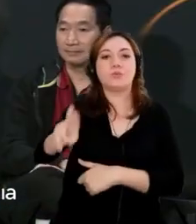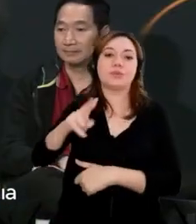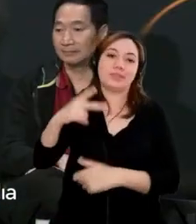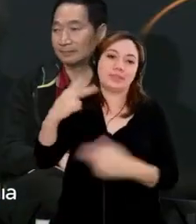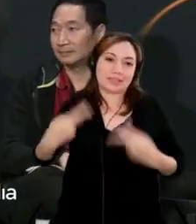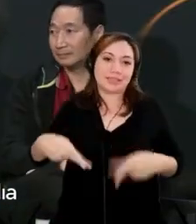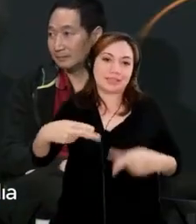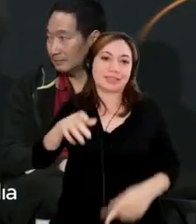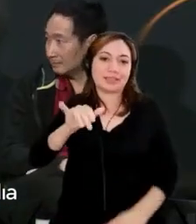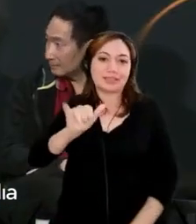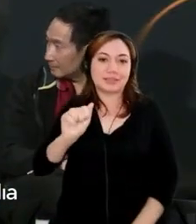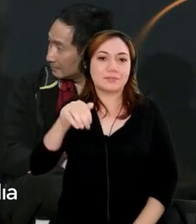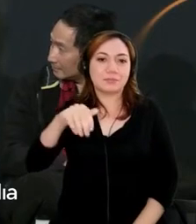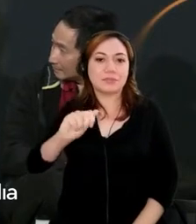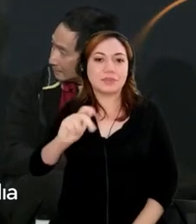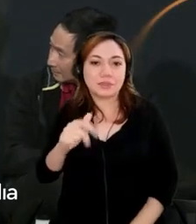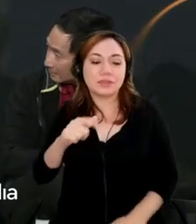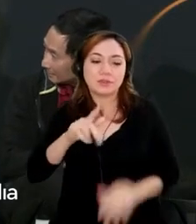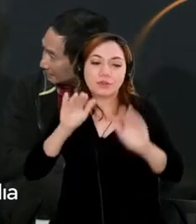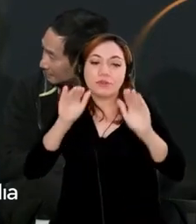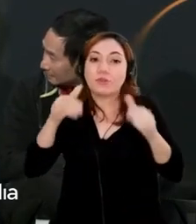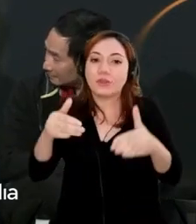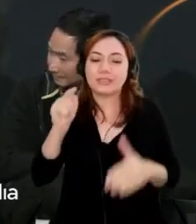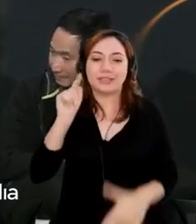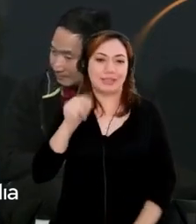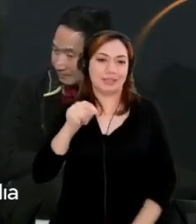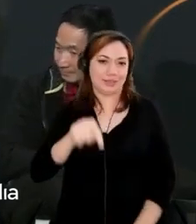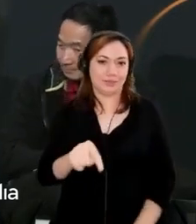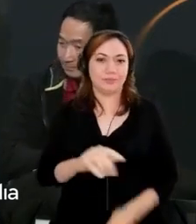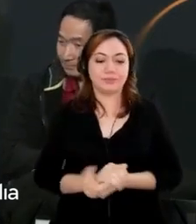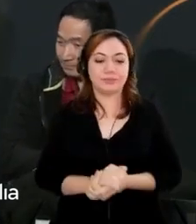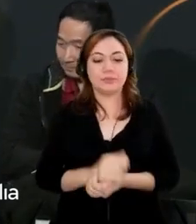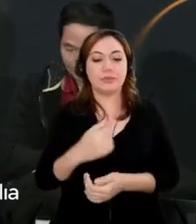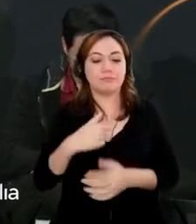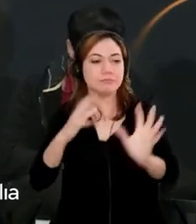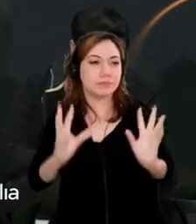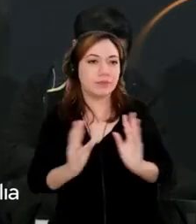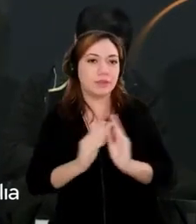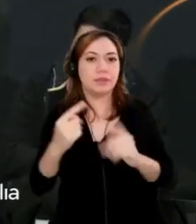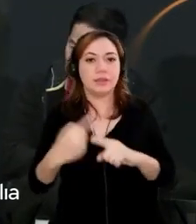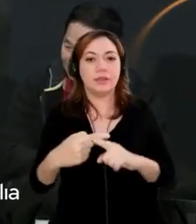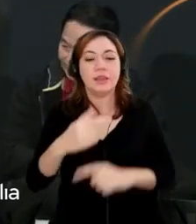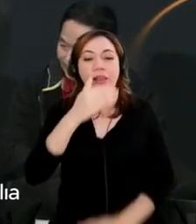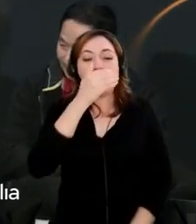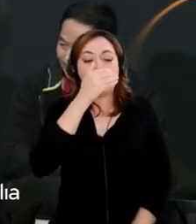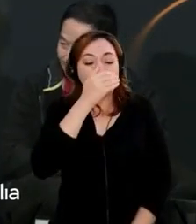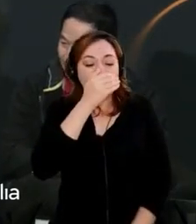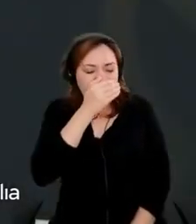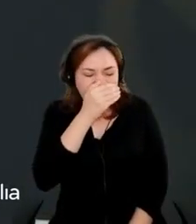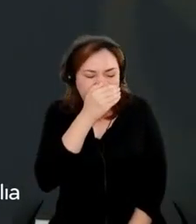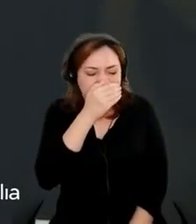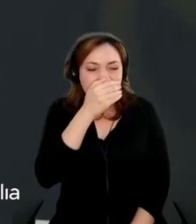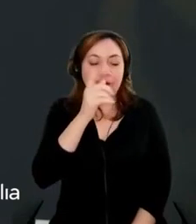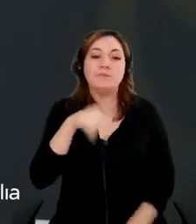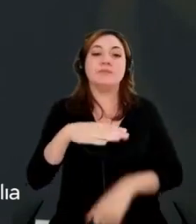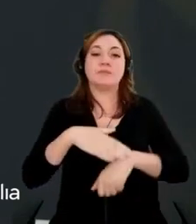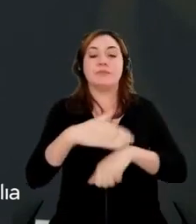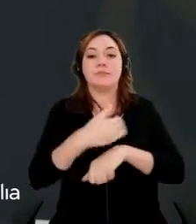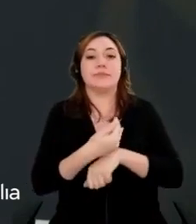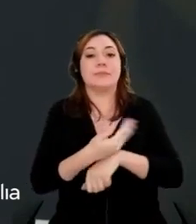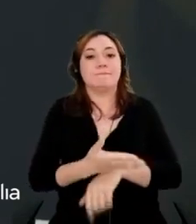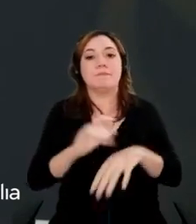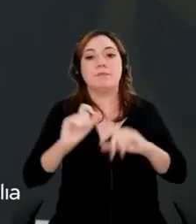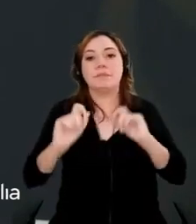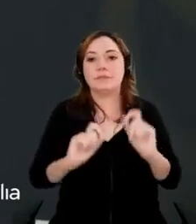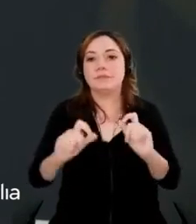Thank you for that. I'm going to be more brief because our time is running out here. So just do it, right?